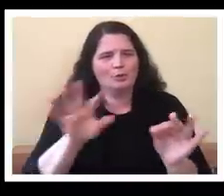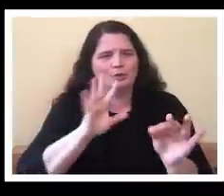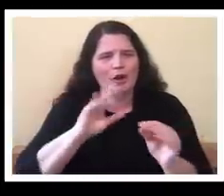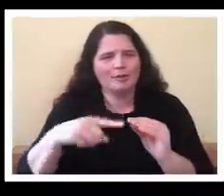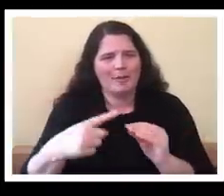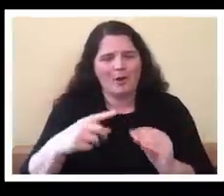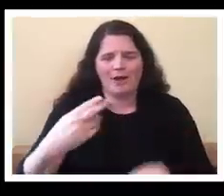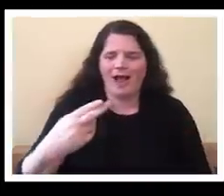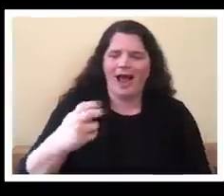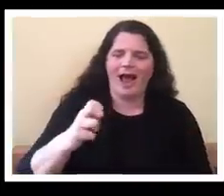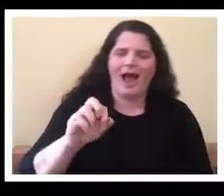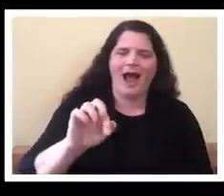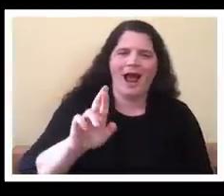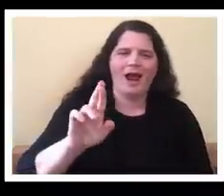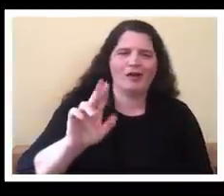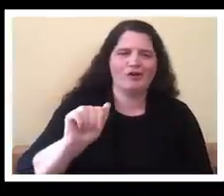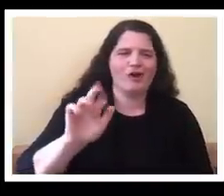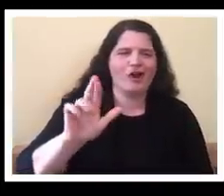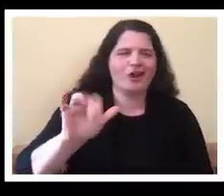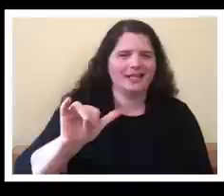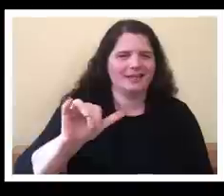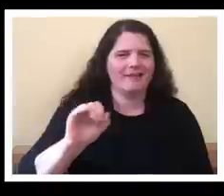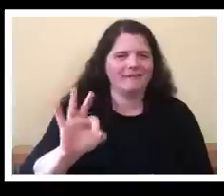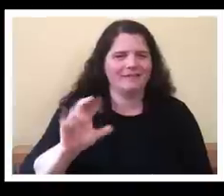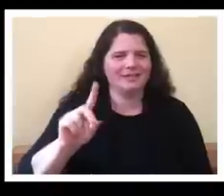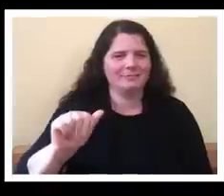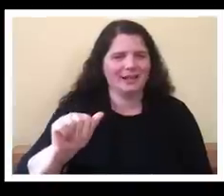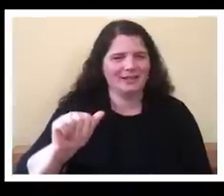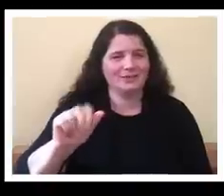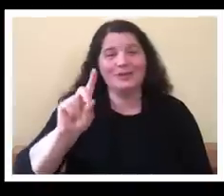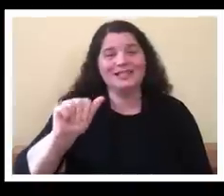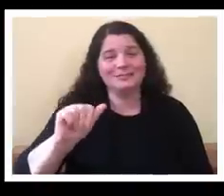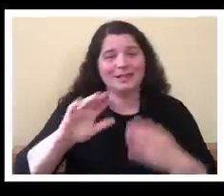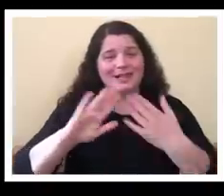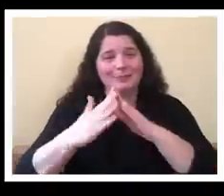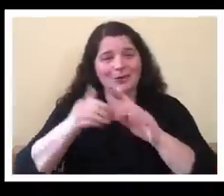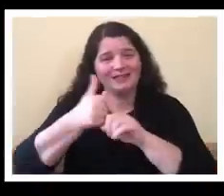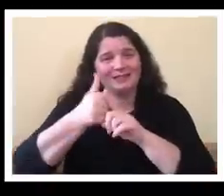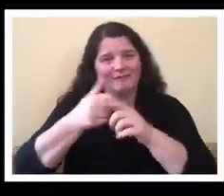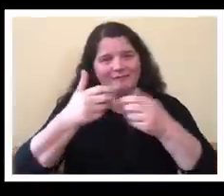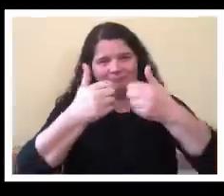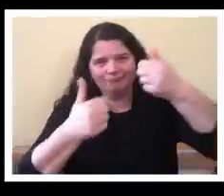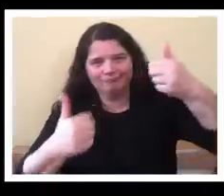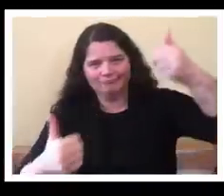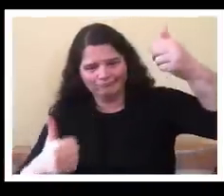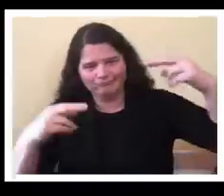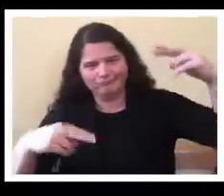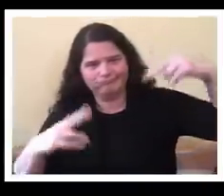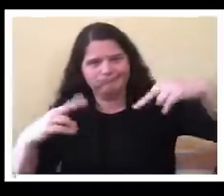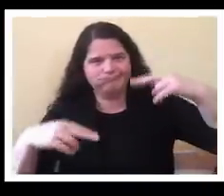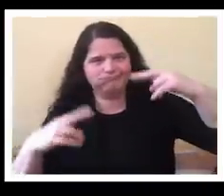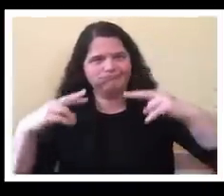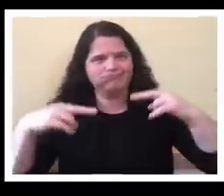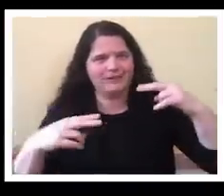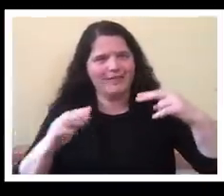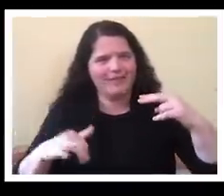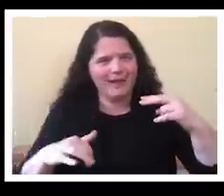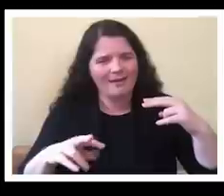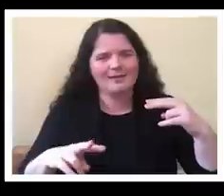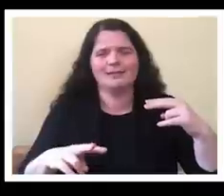uh because what you described and i thought one of the real power powerful elements of the film was